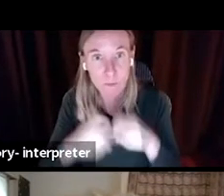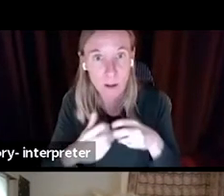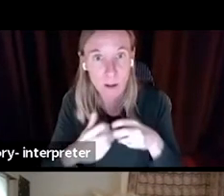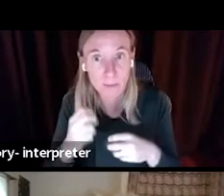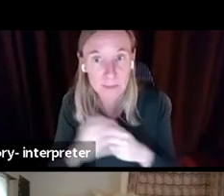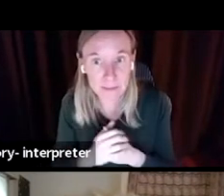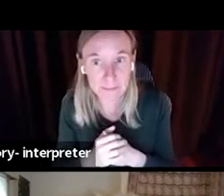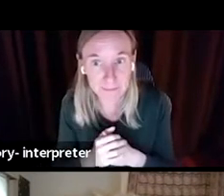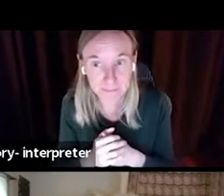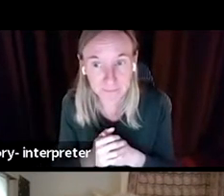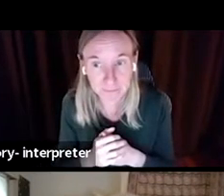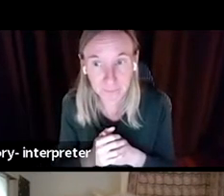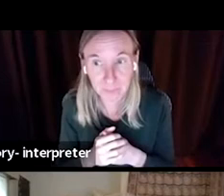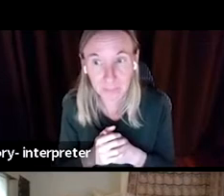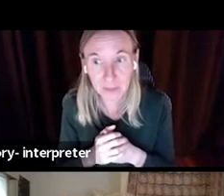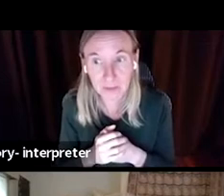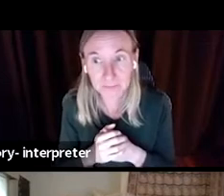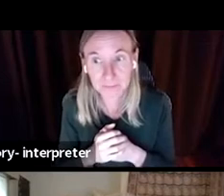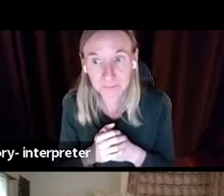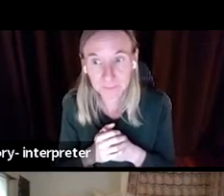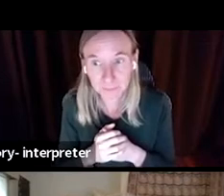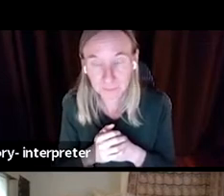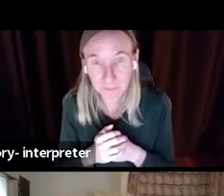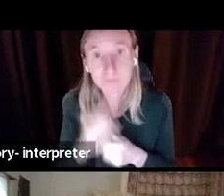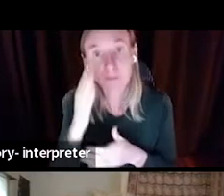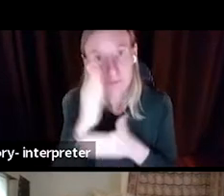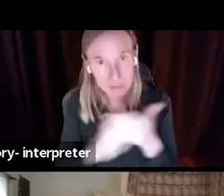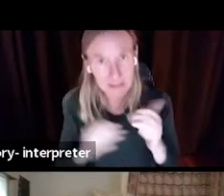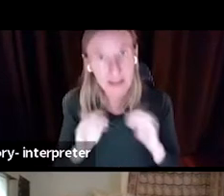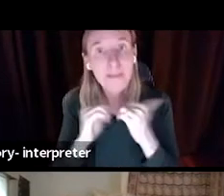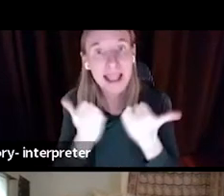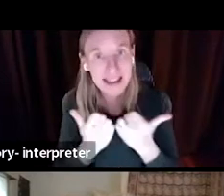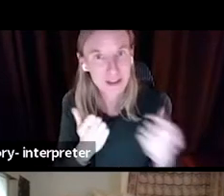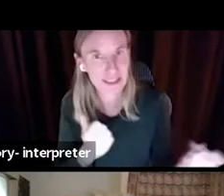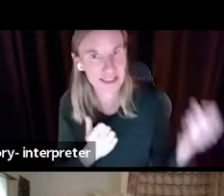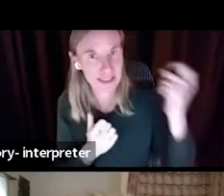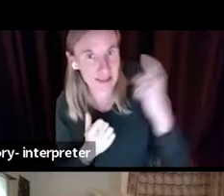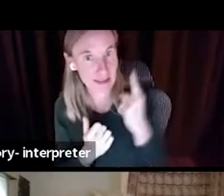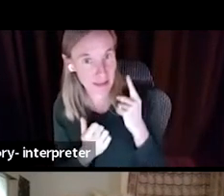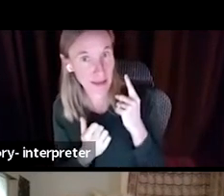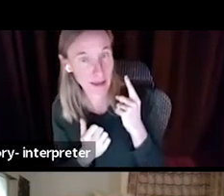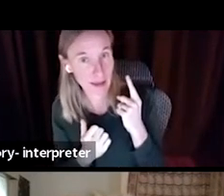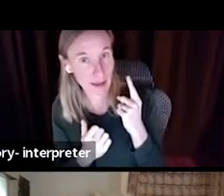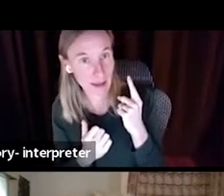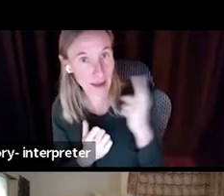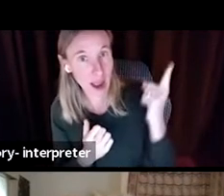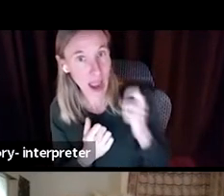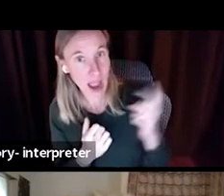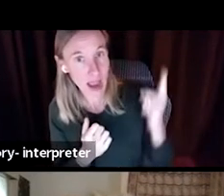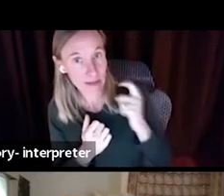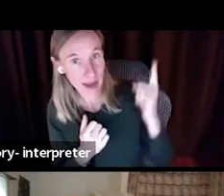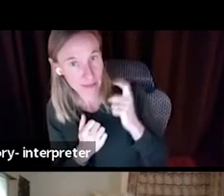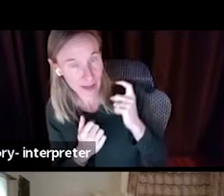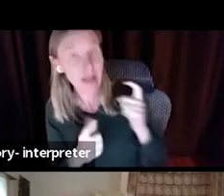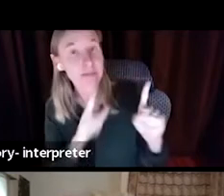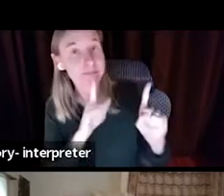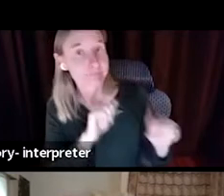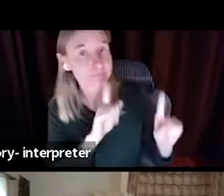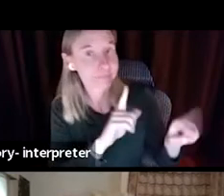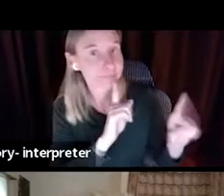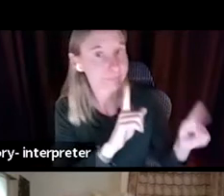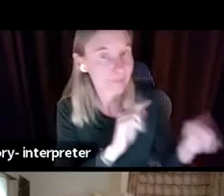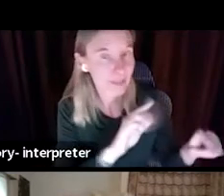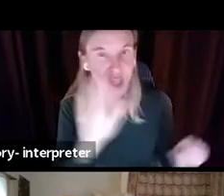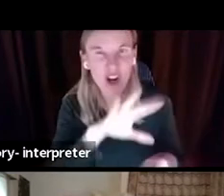Some agencies receive inquiries and their involvement with the public is mainly by fielding